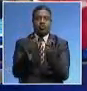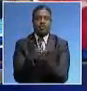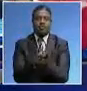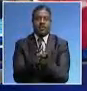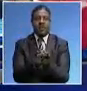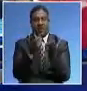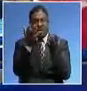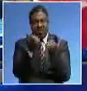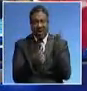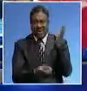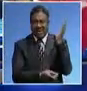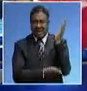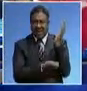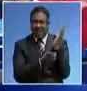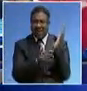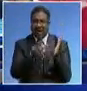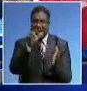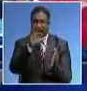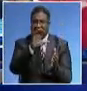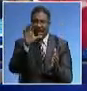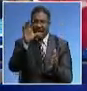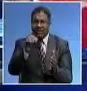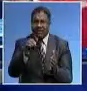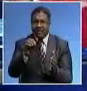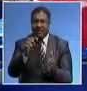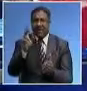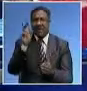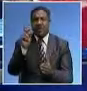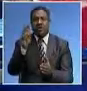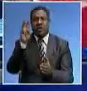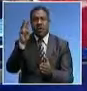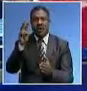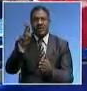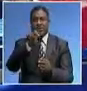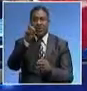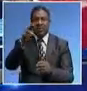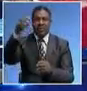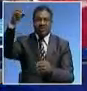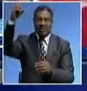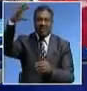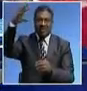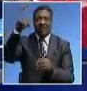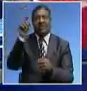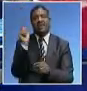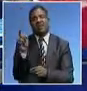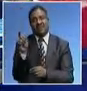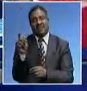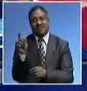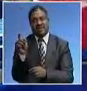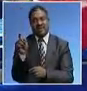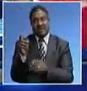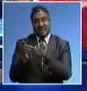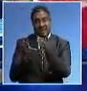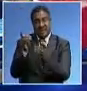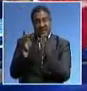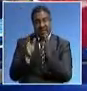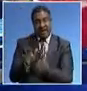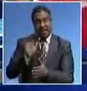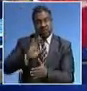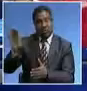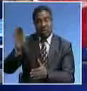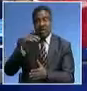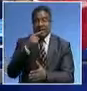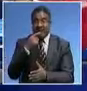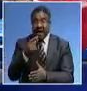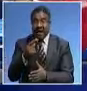of a 350 MW PV solar power project in the Northern Circuit. CGM Power Group Director, Sagunan Gangadaran,